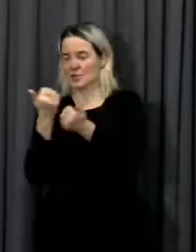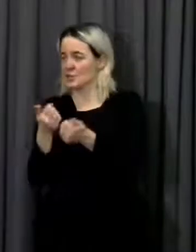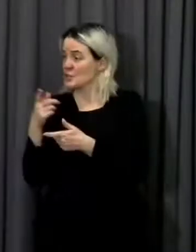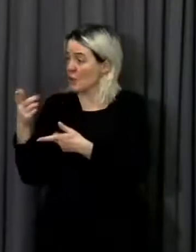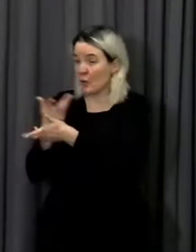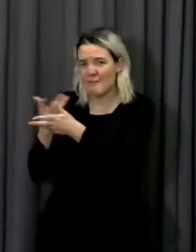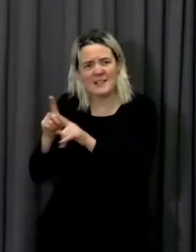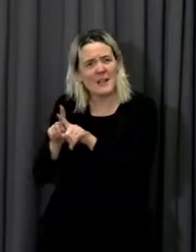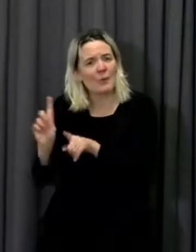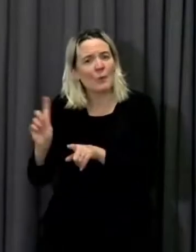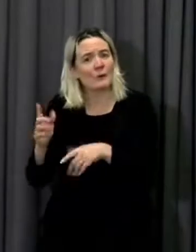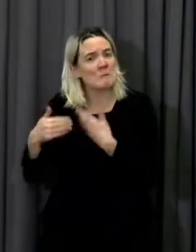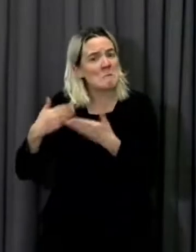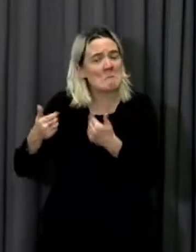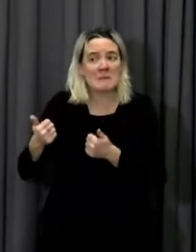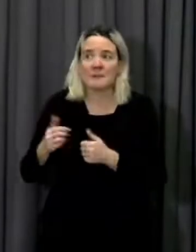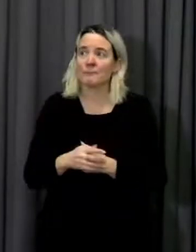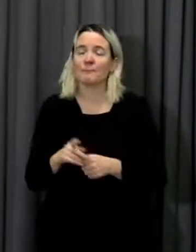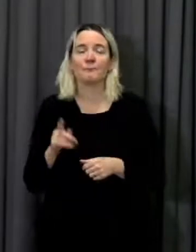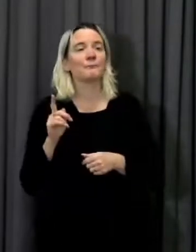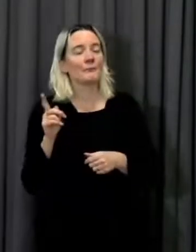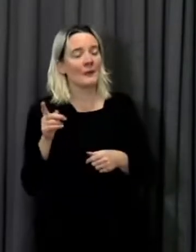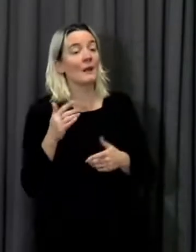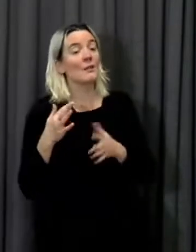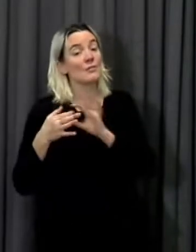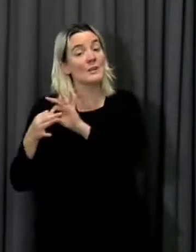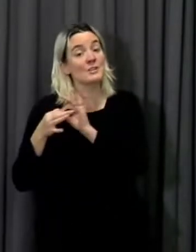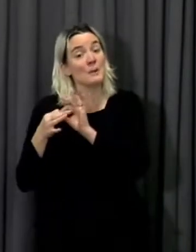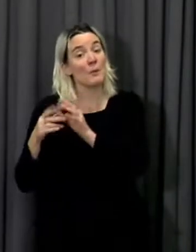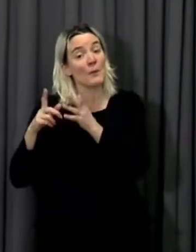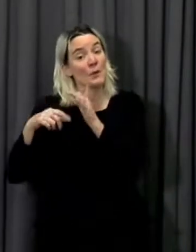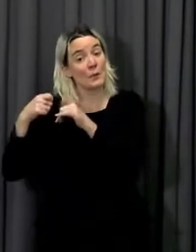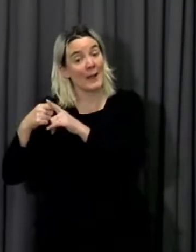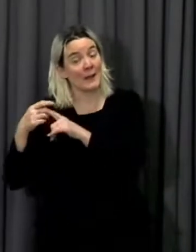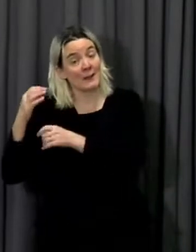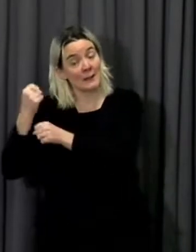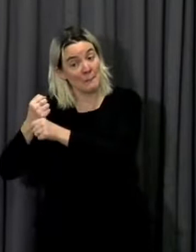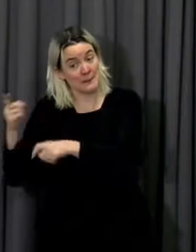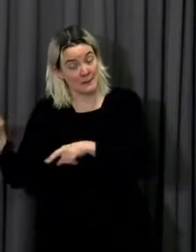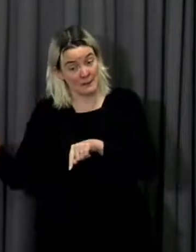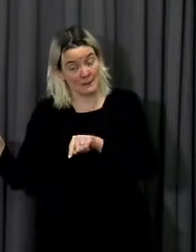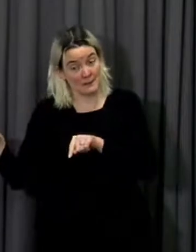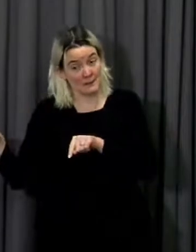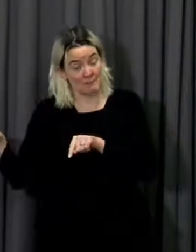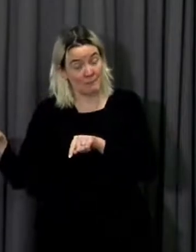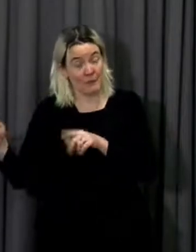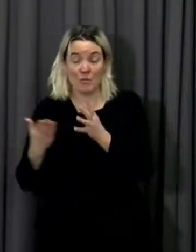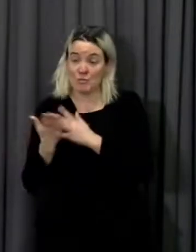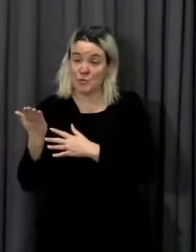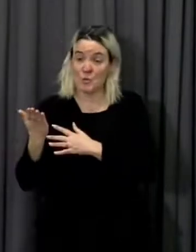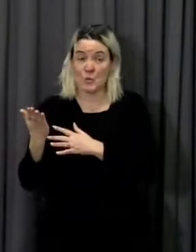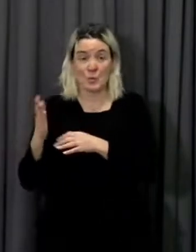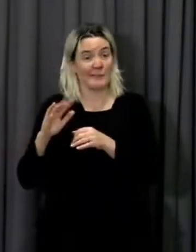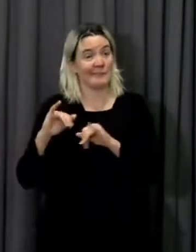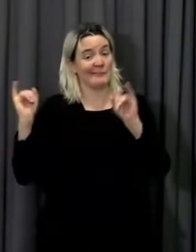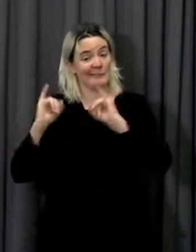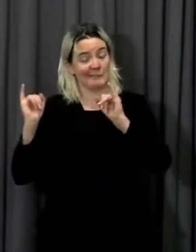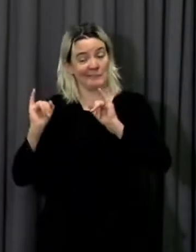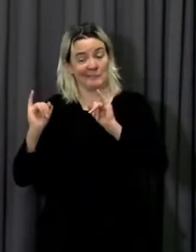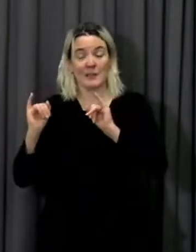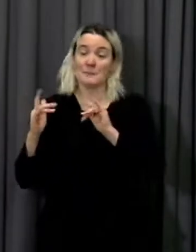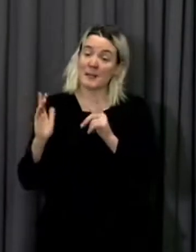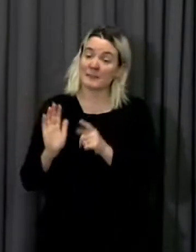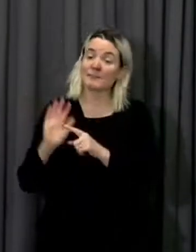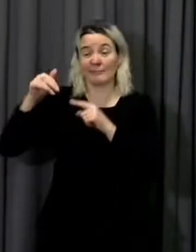Thank you. Well, the relationship with the UK government and the Welsh government during the pandemic has ebbed and flows.